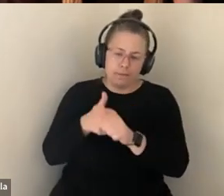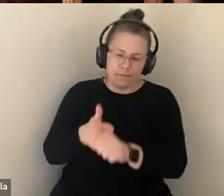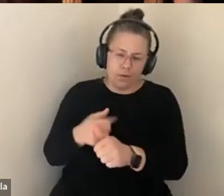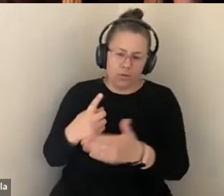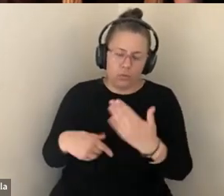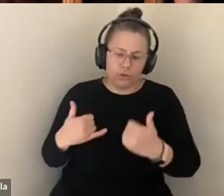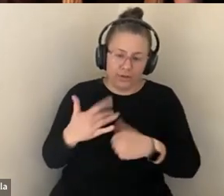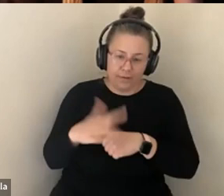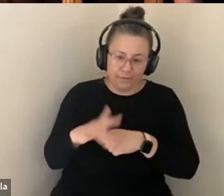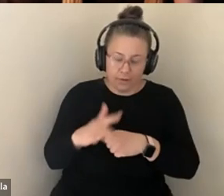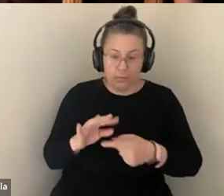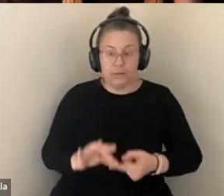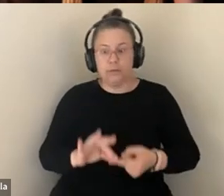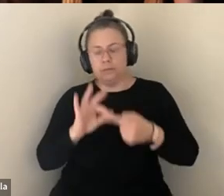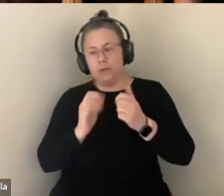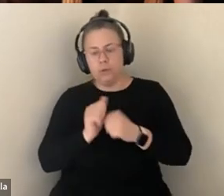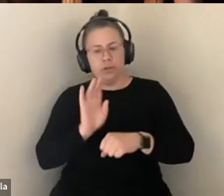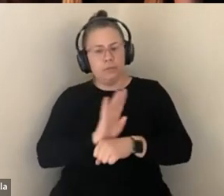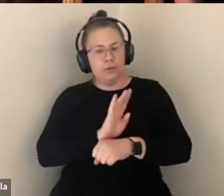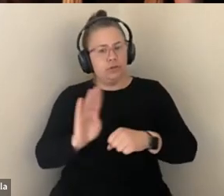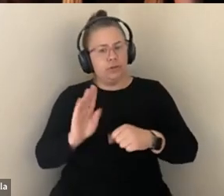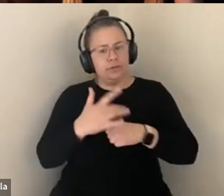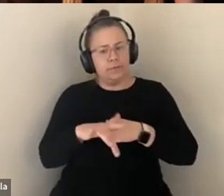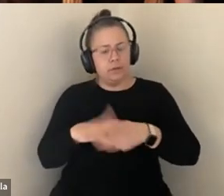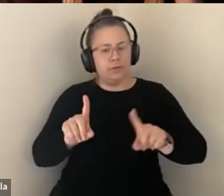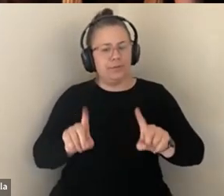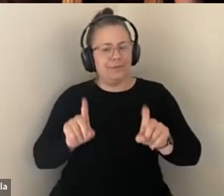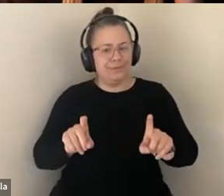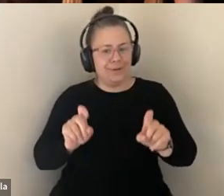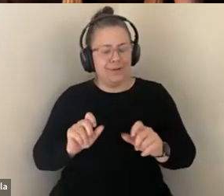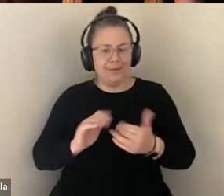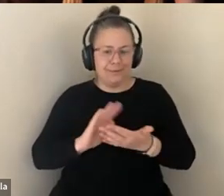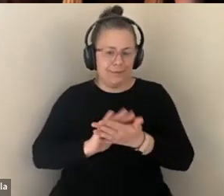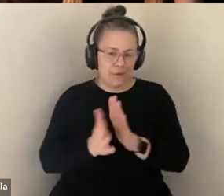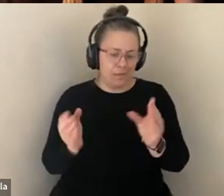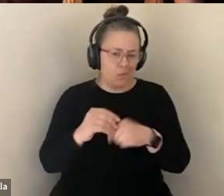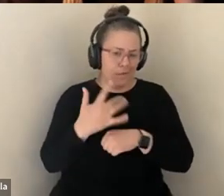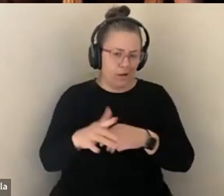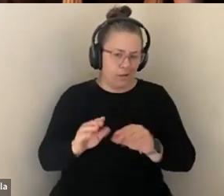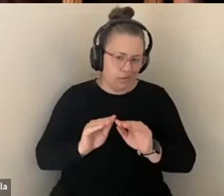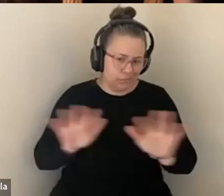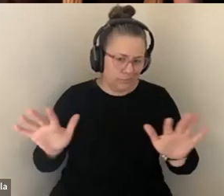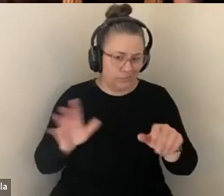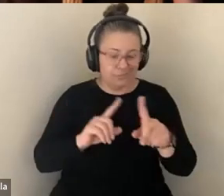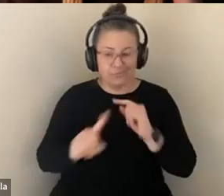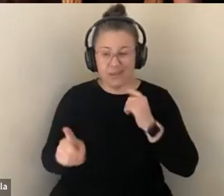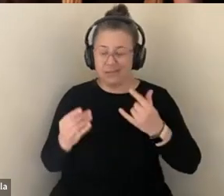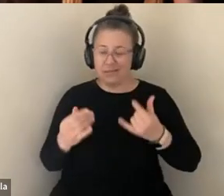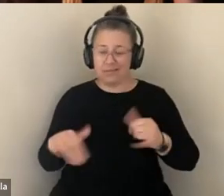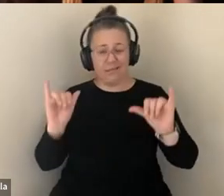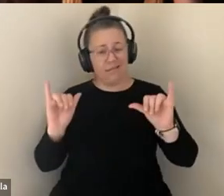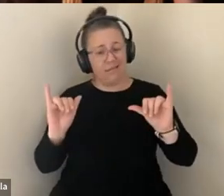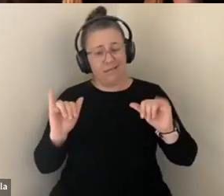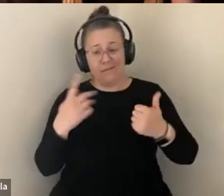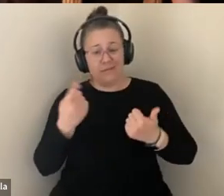TESTING. THERE TOO, YOU'RE THEN JUST OPENING AND CLOSING, RIGHT, DIFFERENT DOORS. PEOPLE CAN ALWAYS GO TO DIFFERENT CLINICS. SO I THINK IT'S A WONDERFUL AND